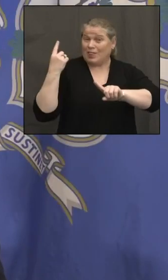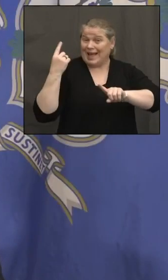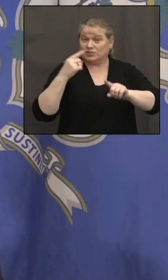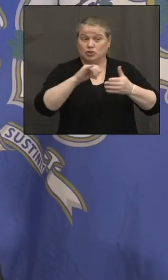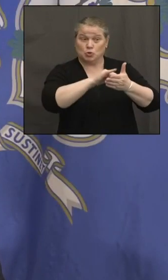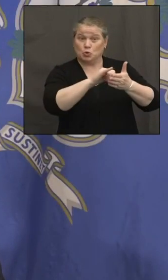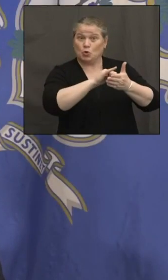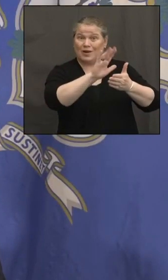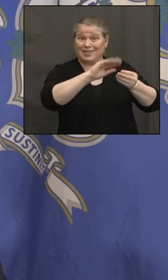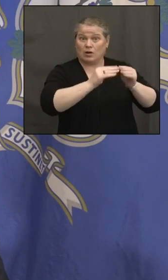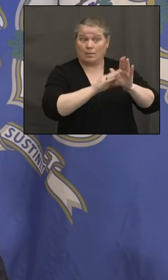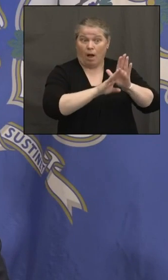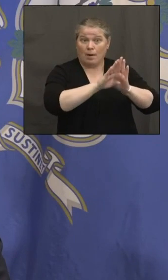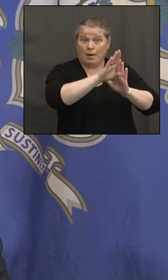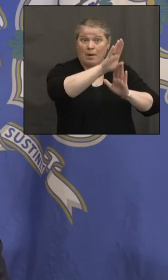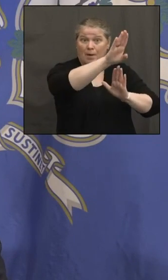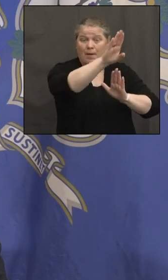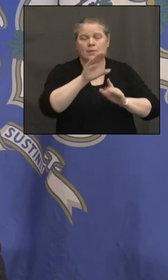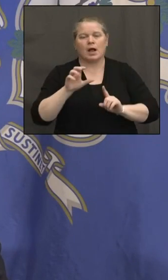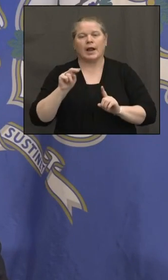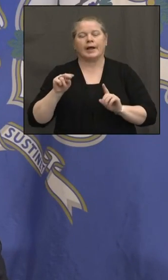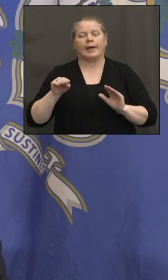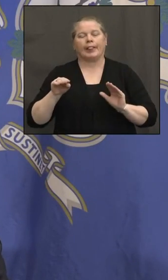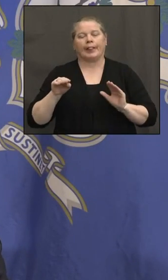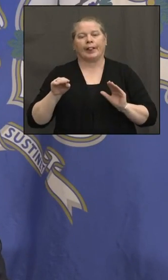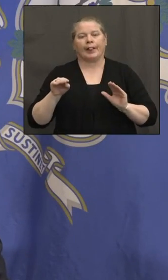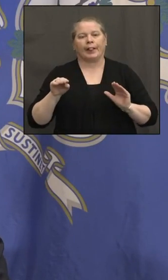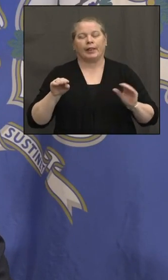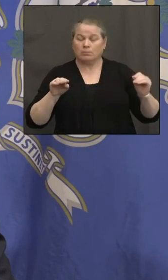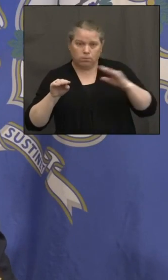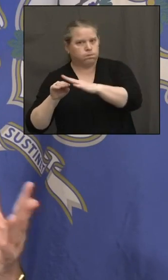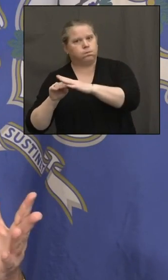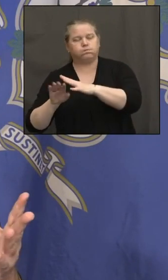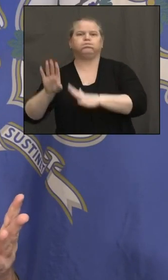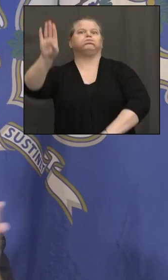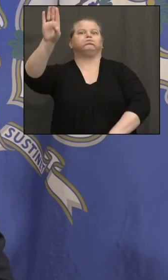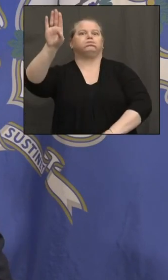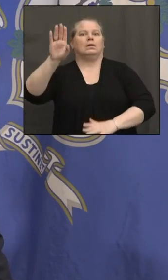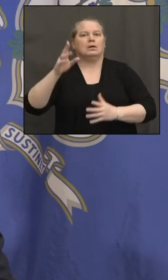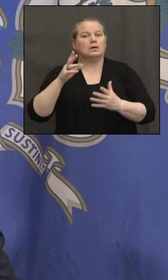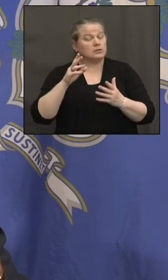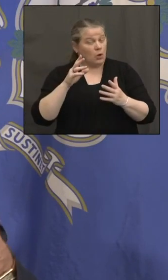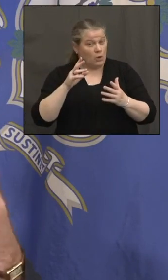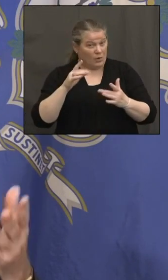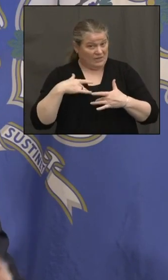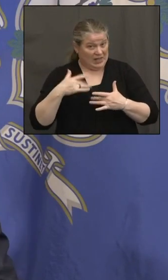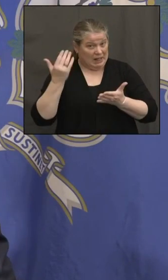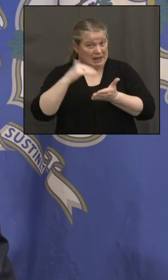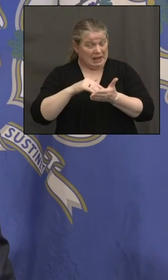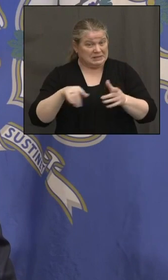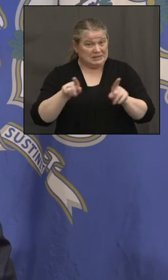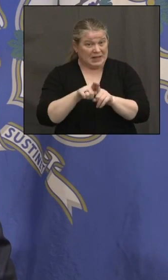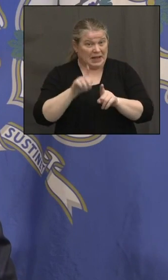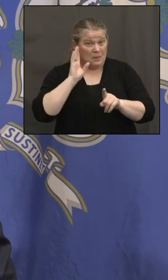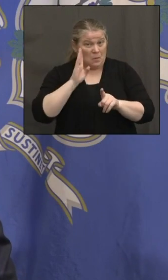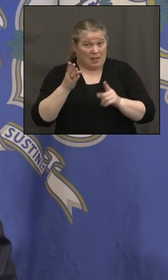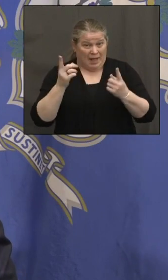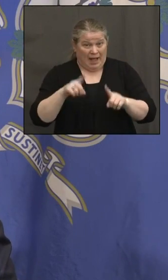question, Dave. We've talked about that a fair amount. You do have the variant there. It is